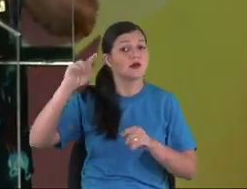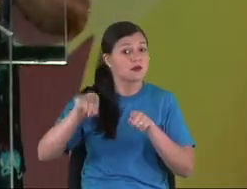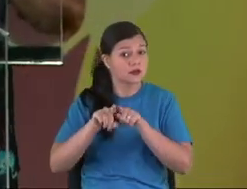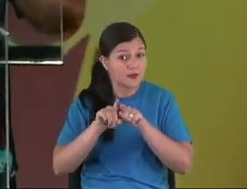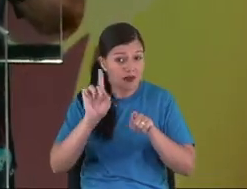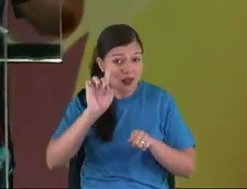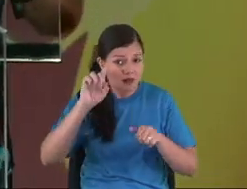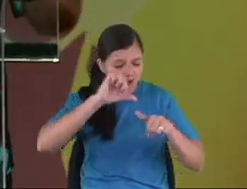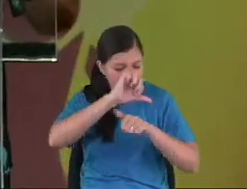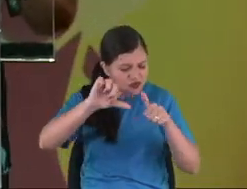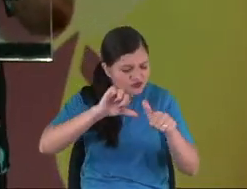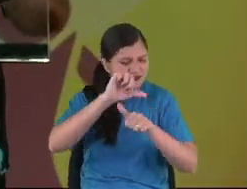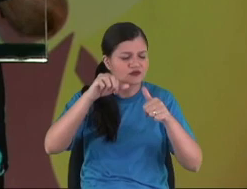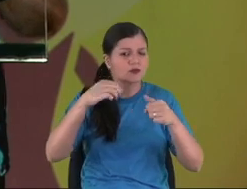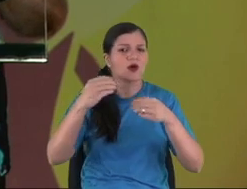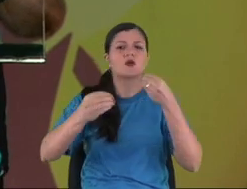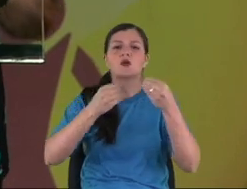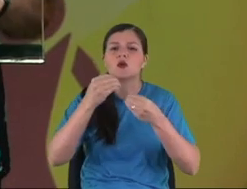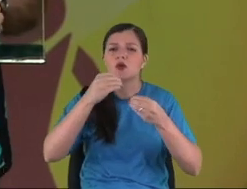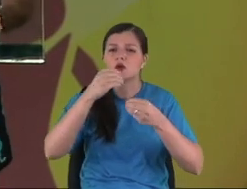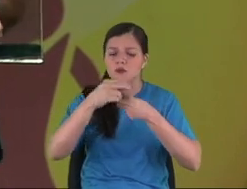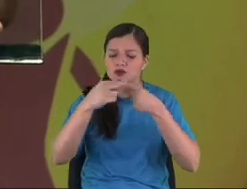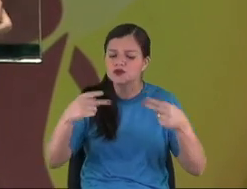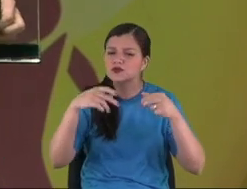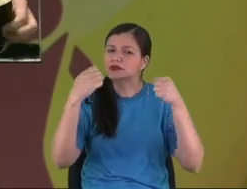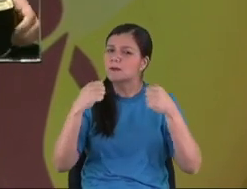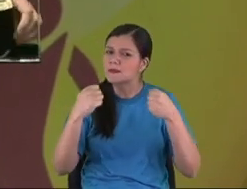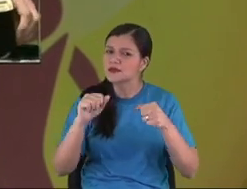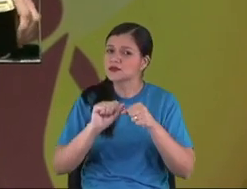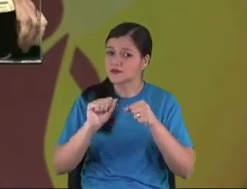how the things need to be.